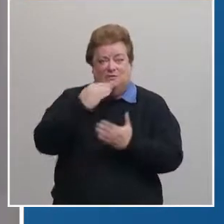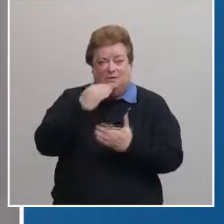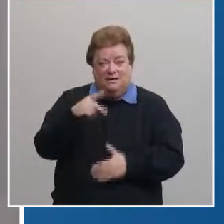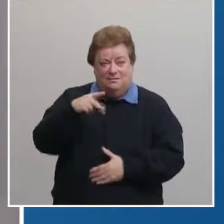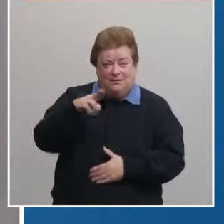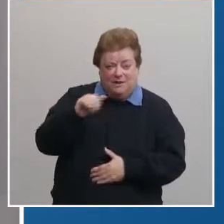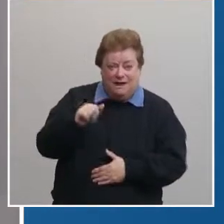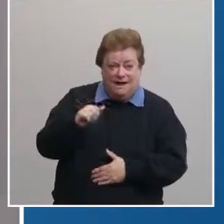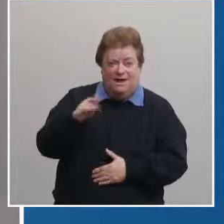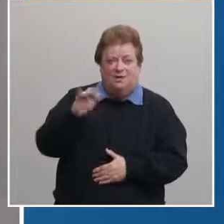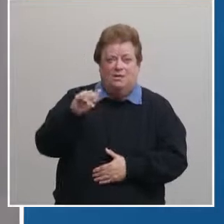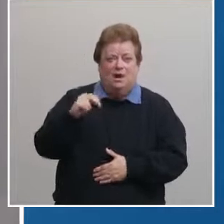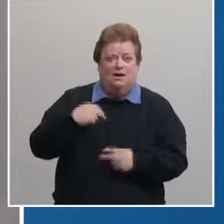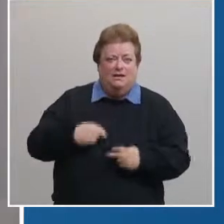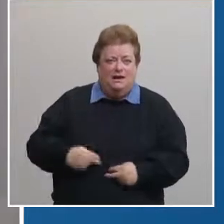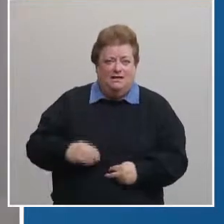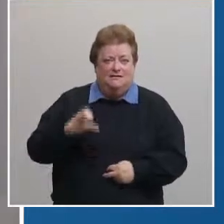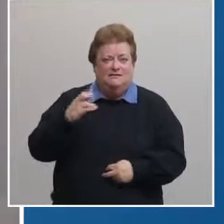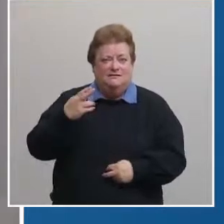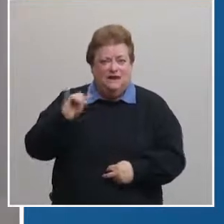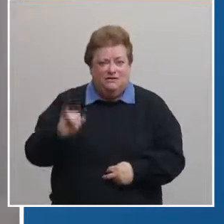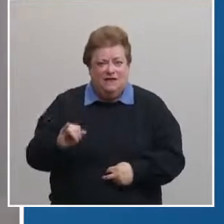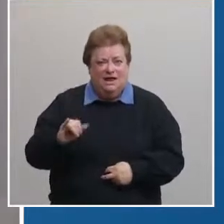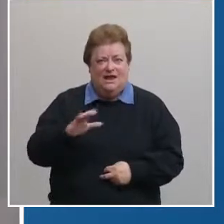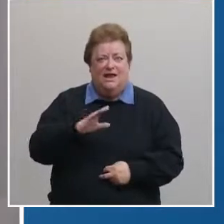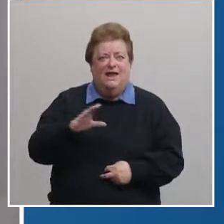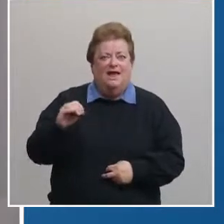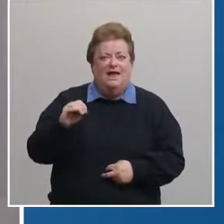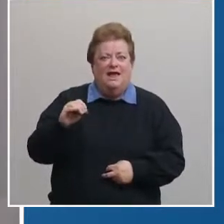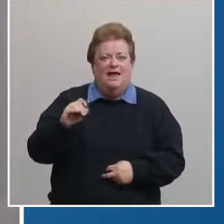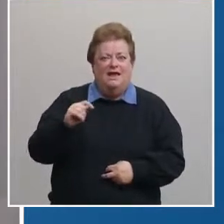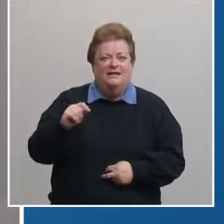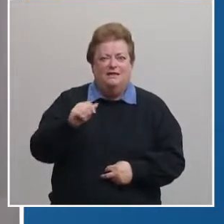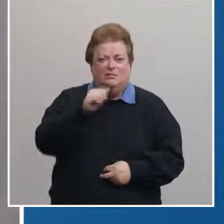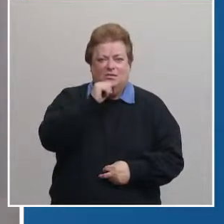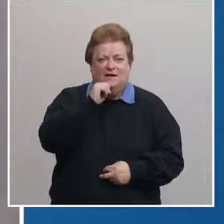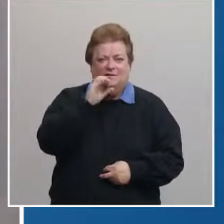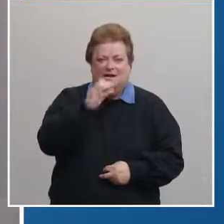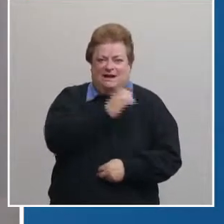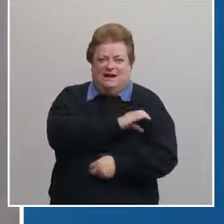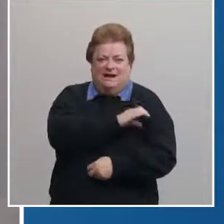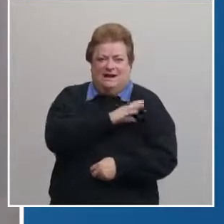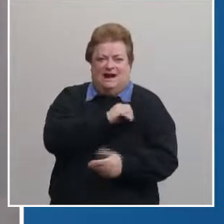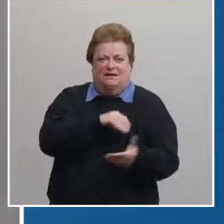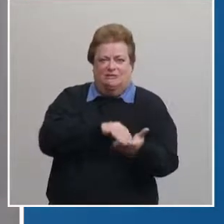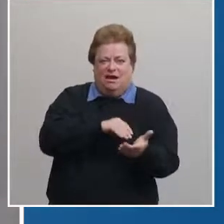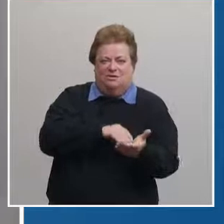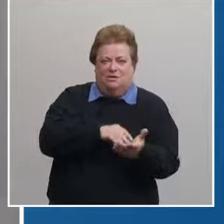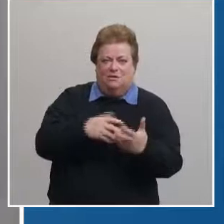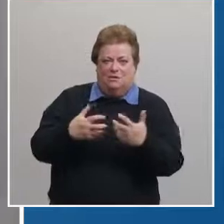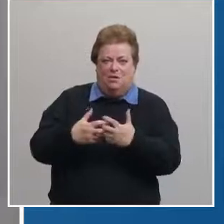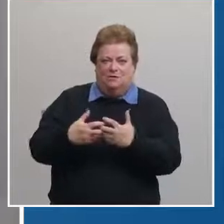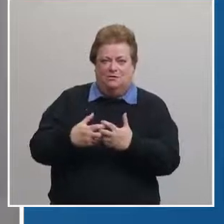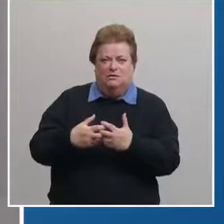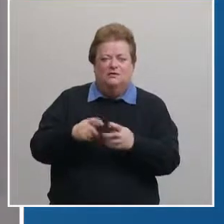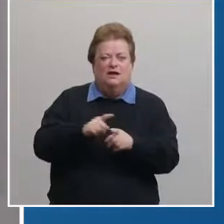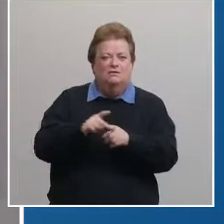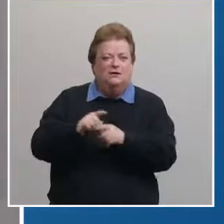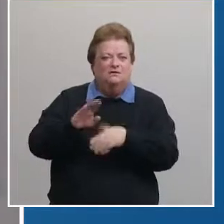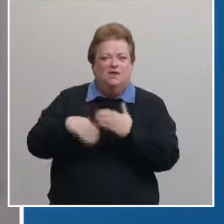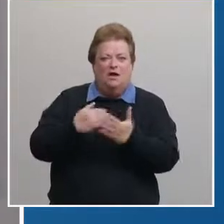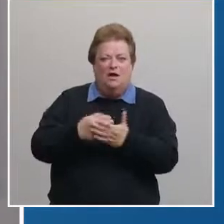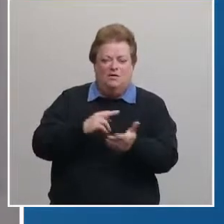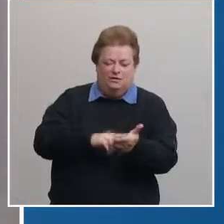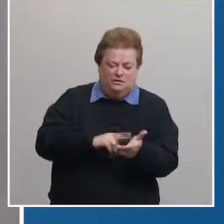thank you to the Lancaster County Medical Society and to our private clinic and physician partners as well as to all of our dedicated health department